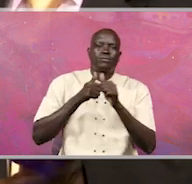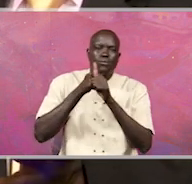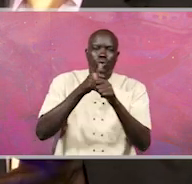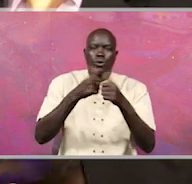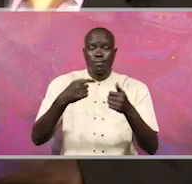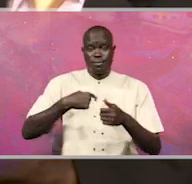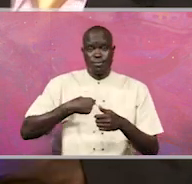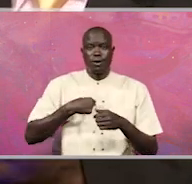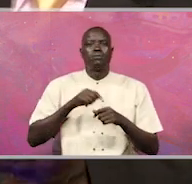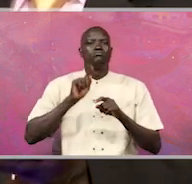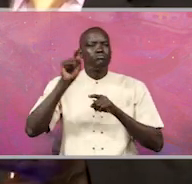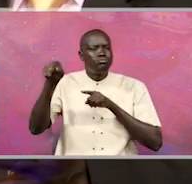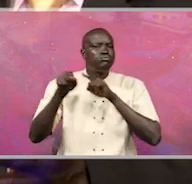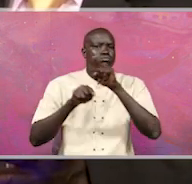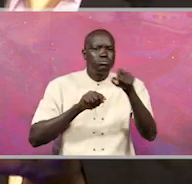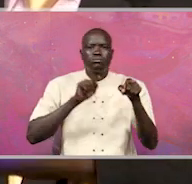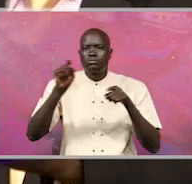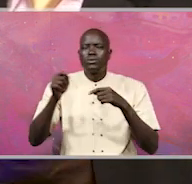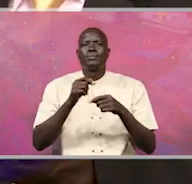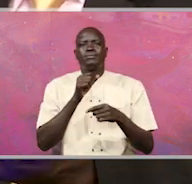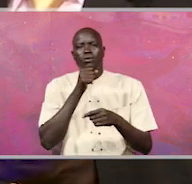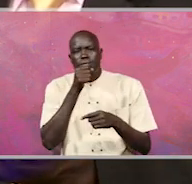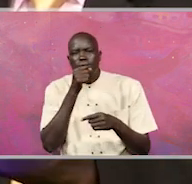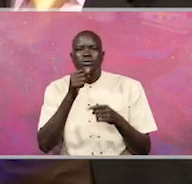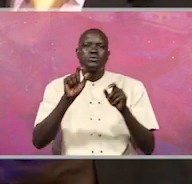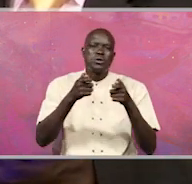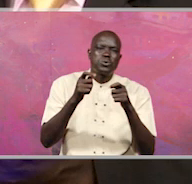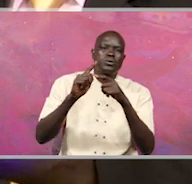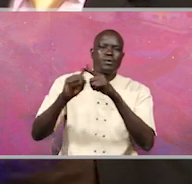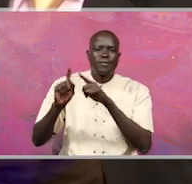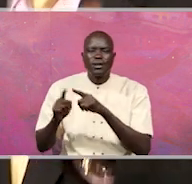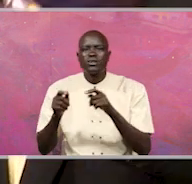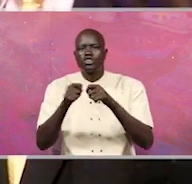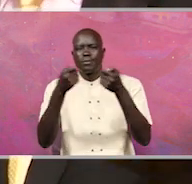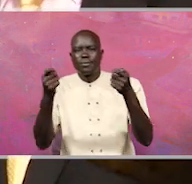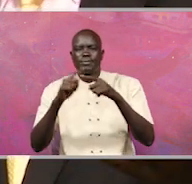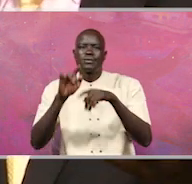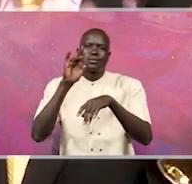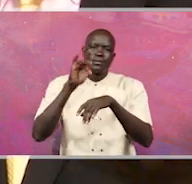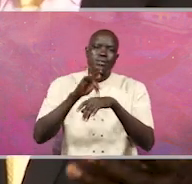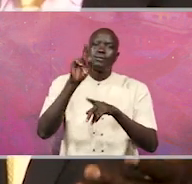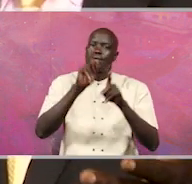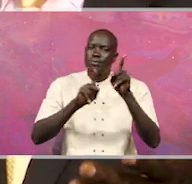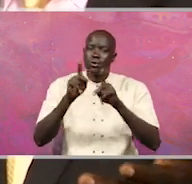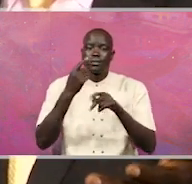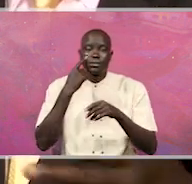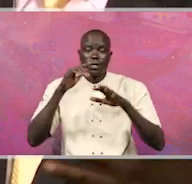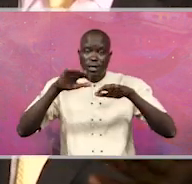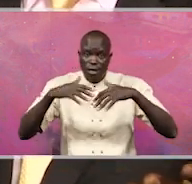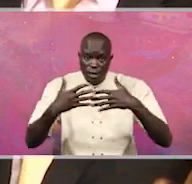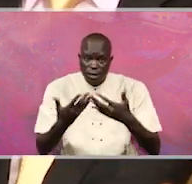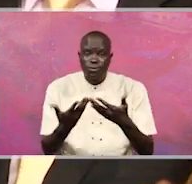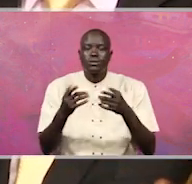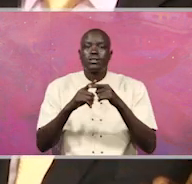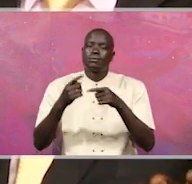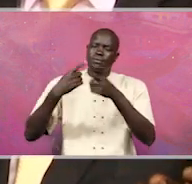out, I use all fora to sensitize Ugandans on rediscovering our values which